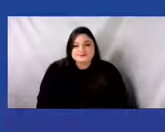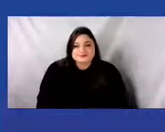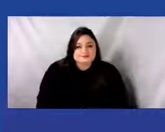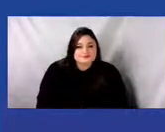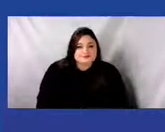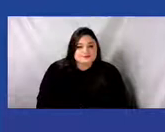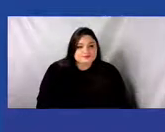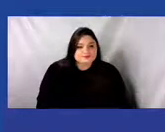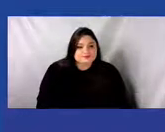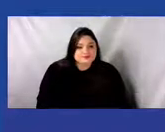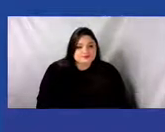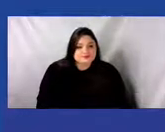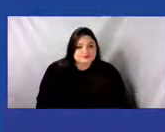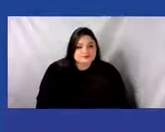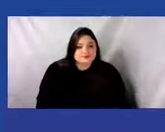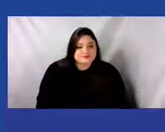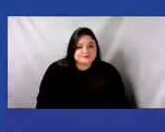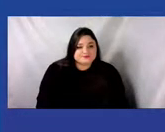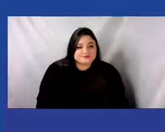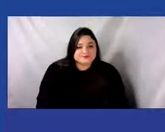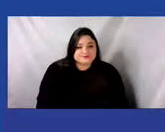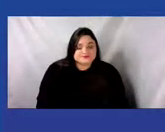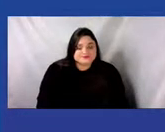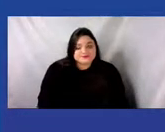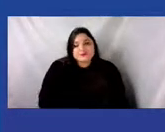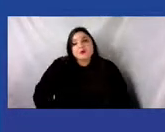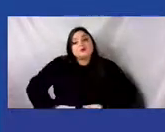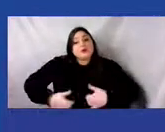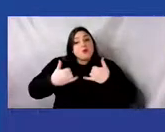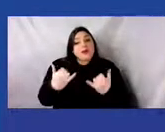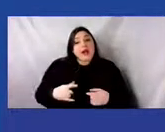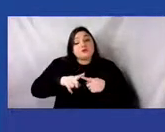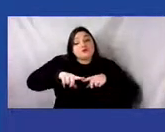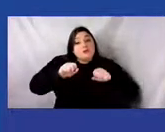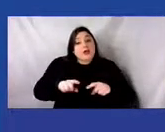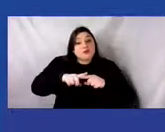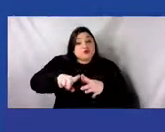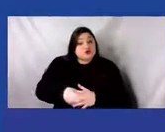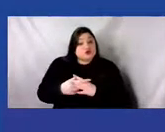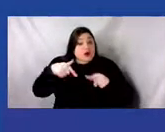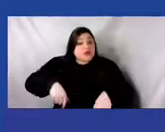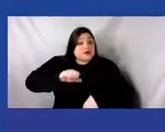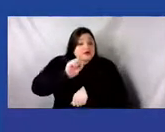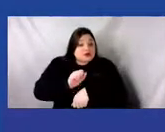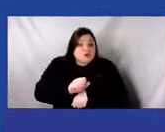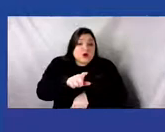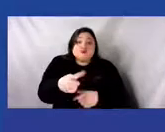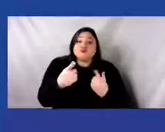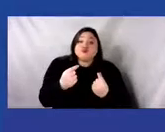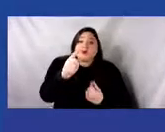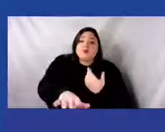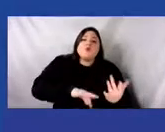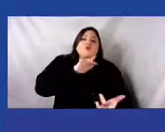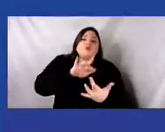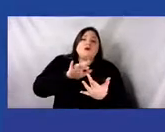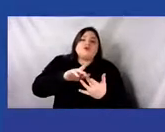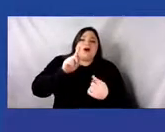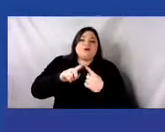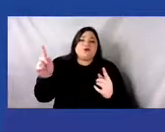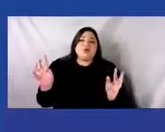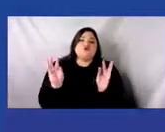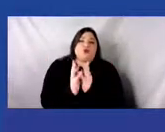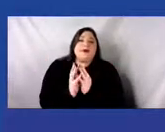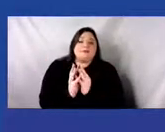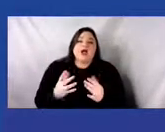So going forward, in order to start this work, you can reach out to the tribes that I mentioned. You can educate